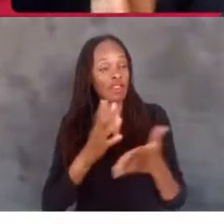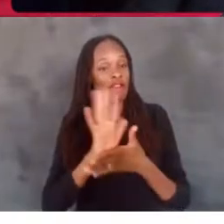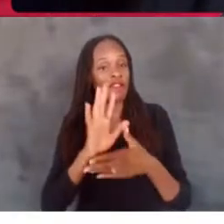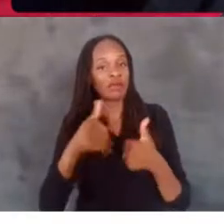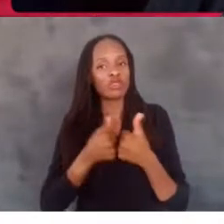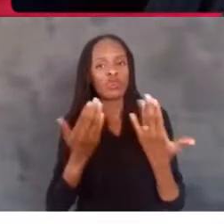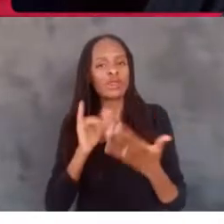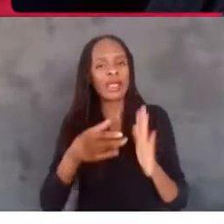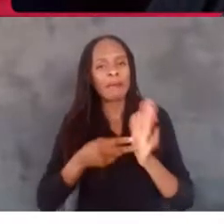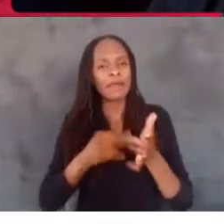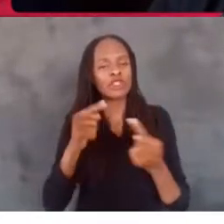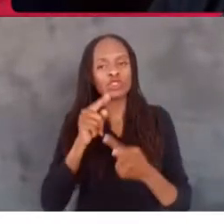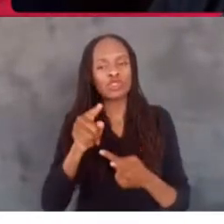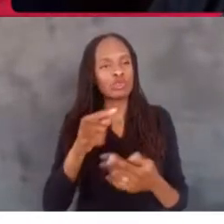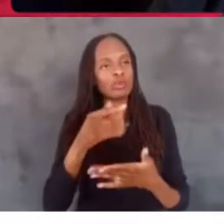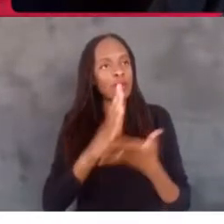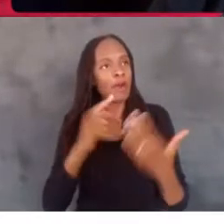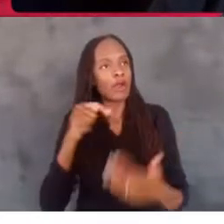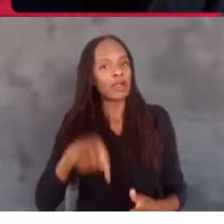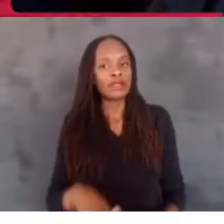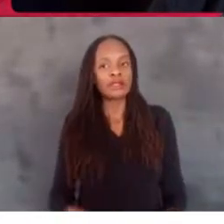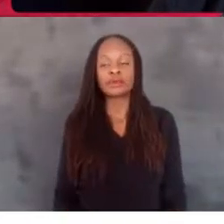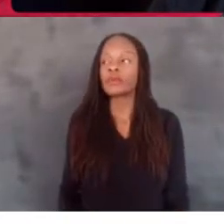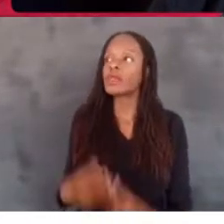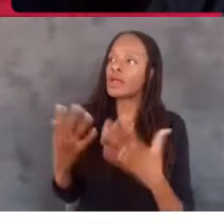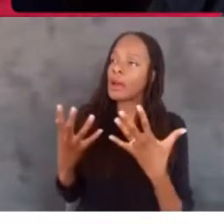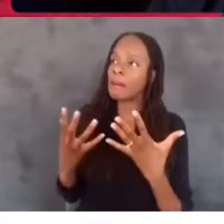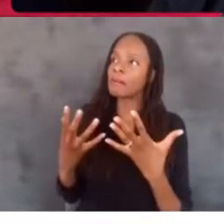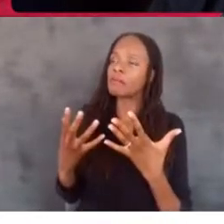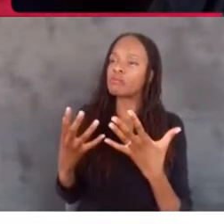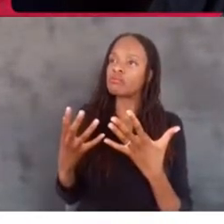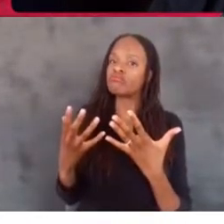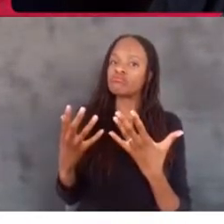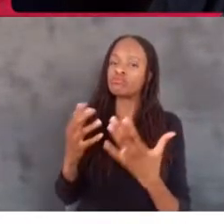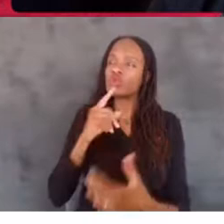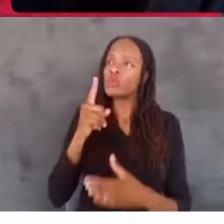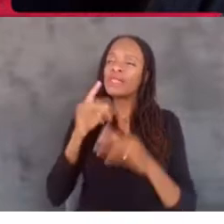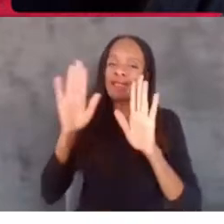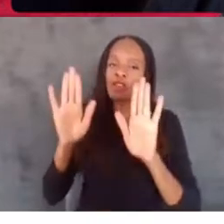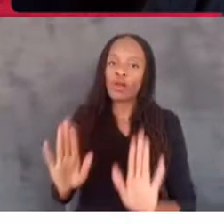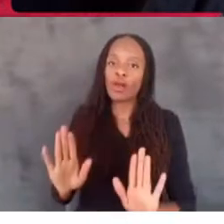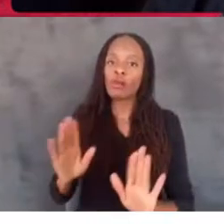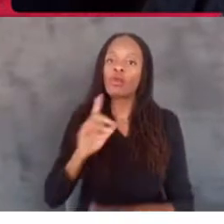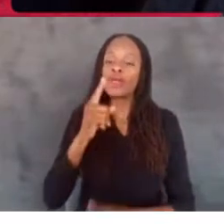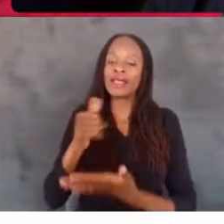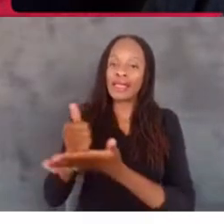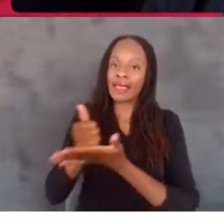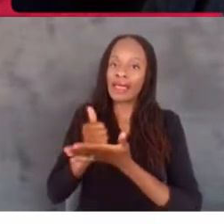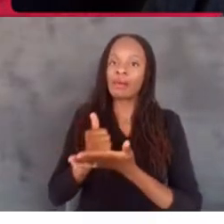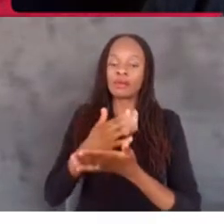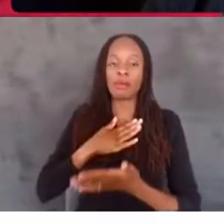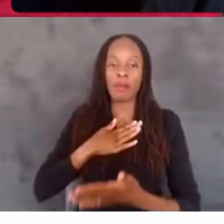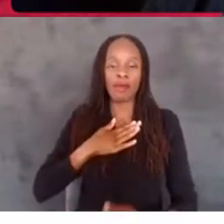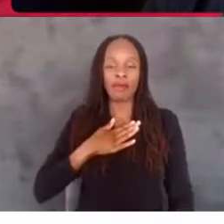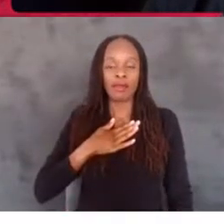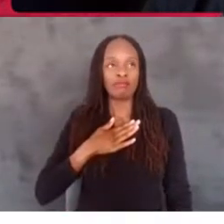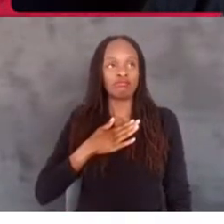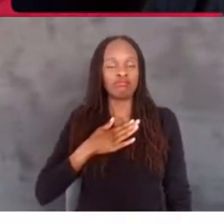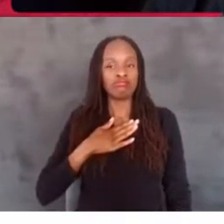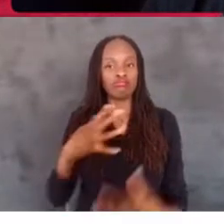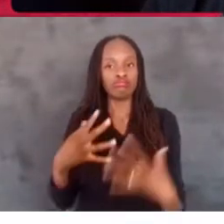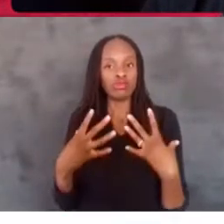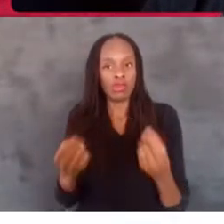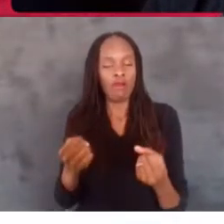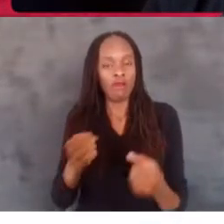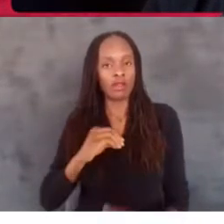it mean to you to be a part of this? It's been incredible. It really helped my confidence. It helped